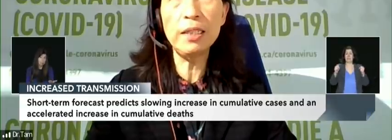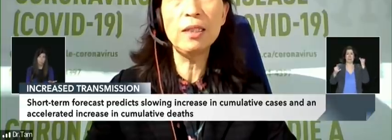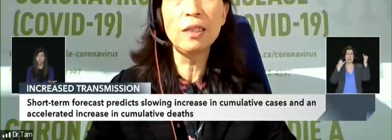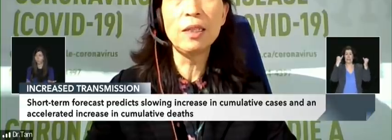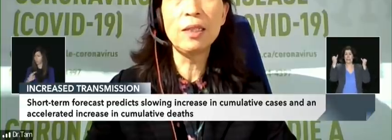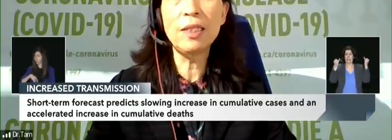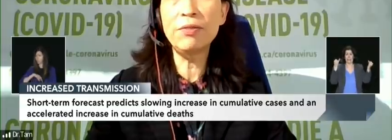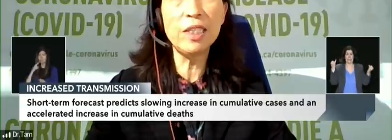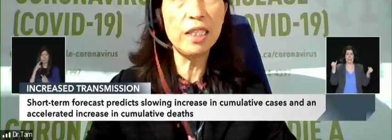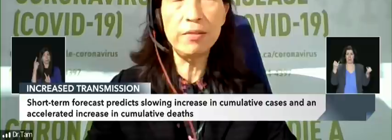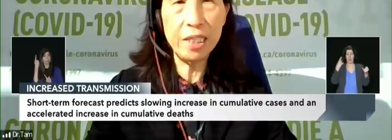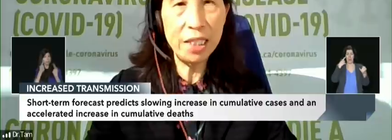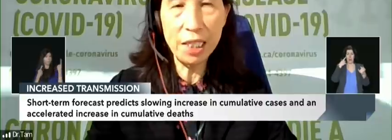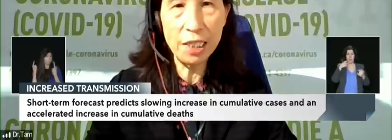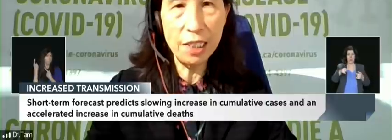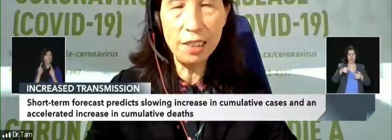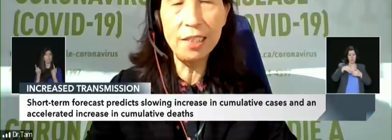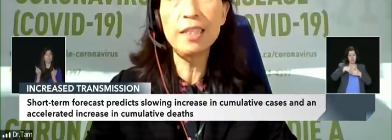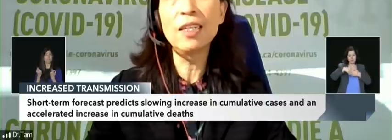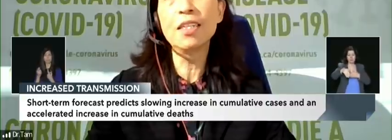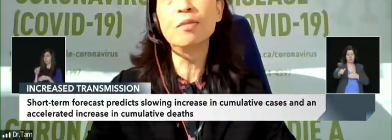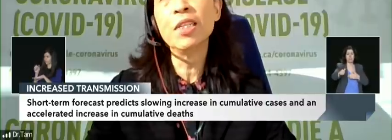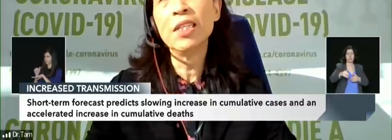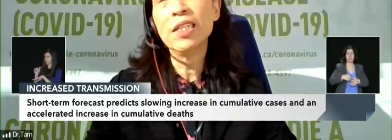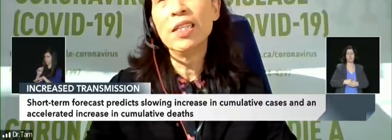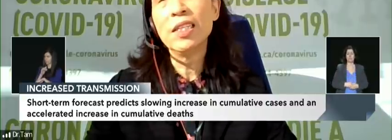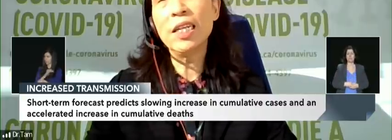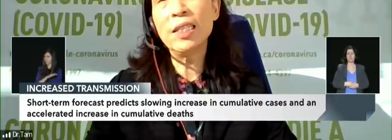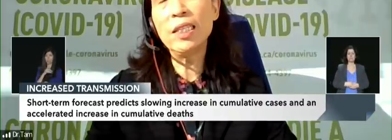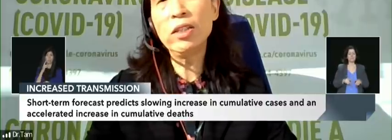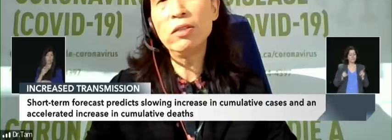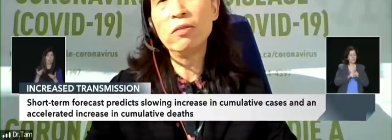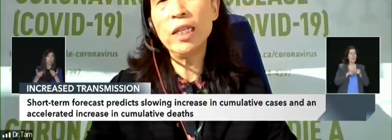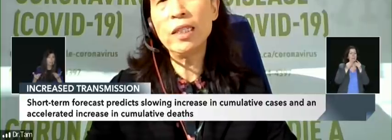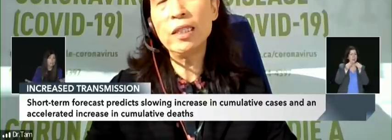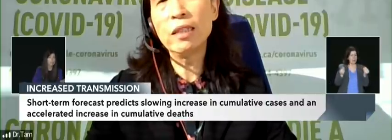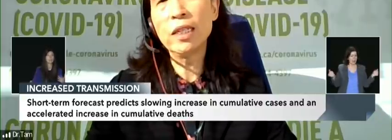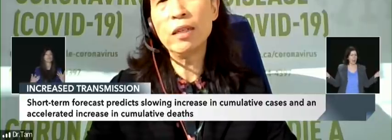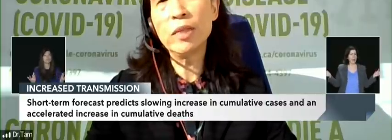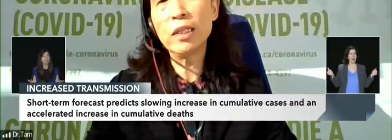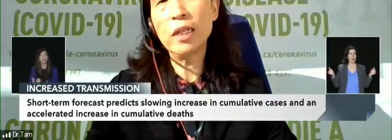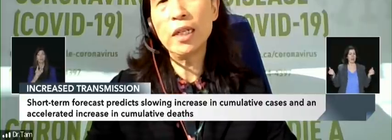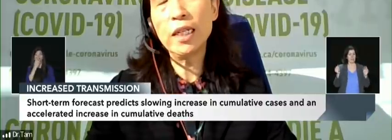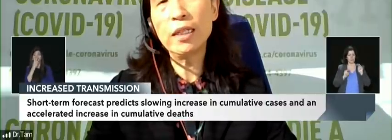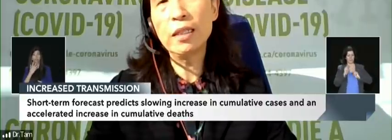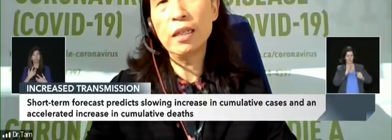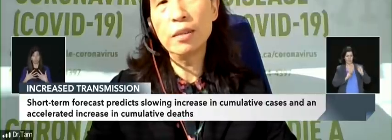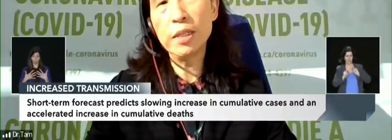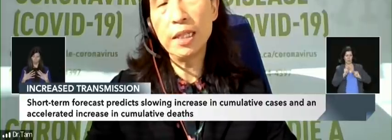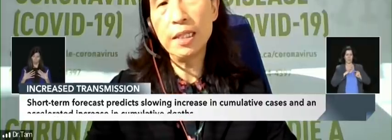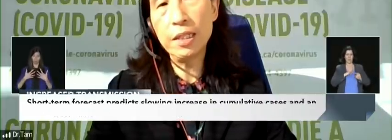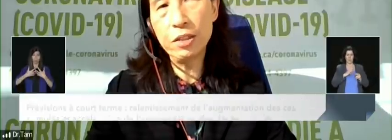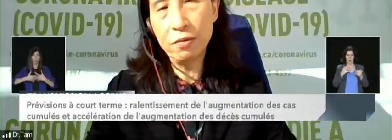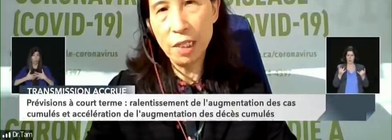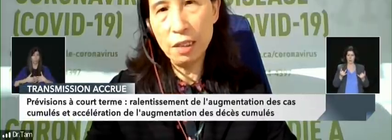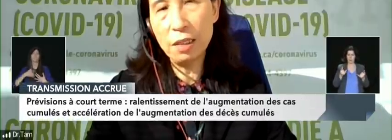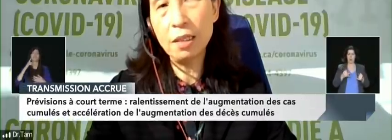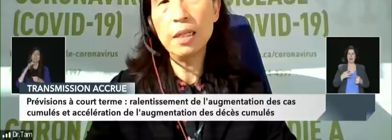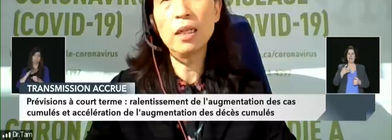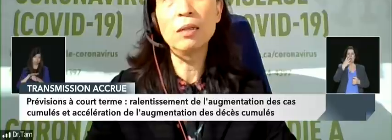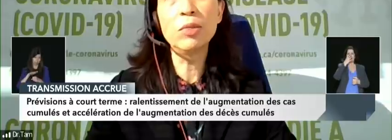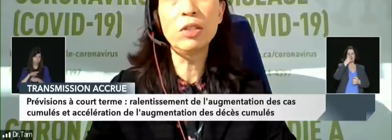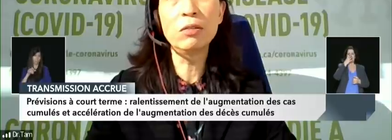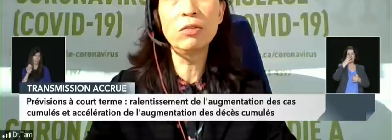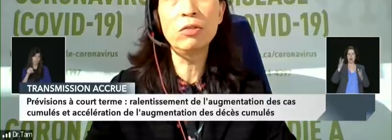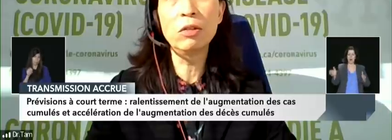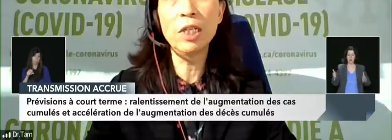supplies. There's definitely enough ventilators. The ICU rate isn't going up as high as the hospitalization rates.